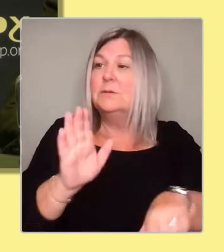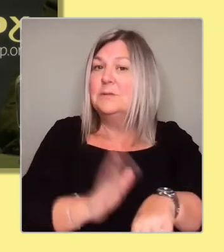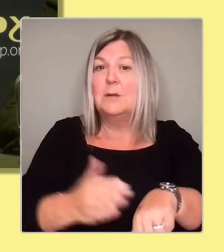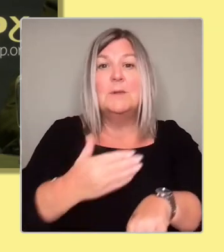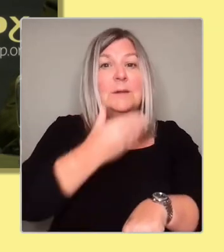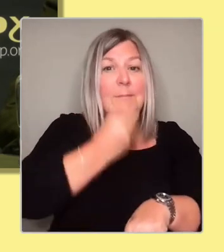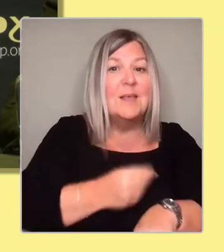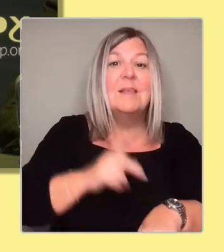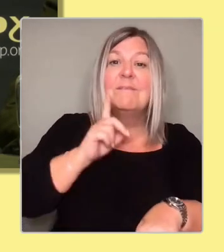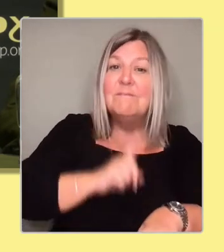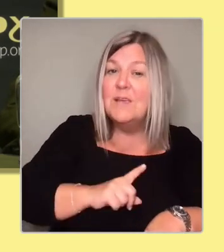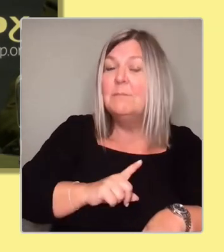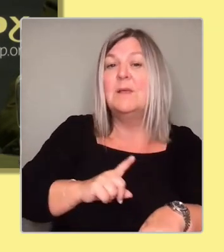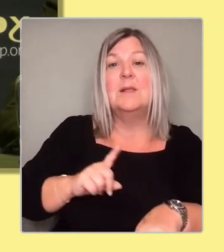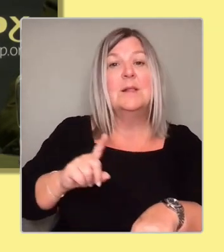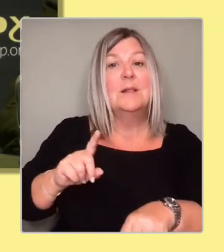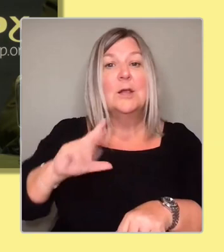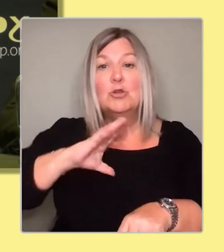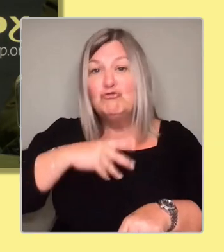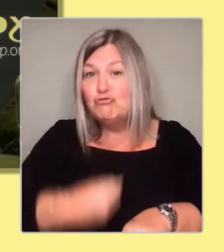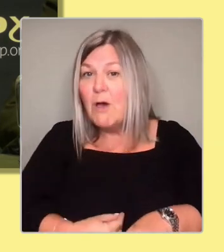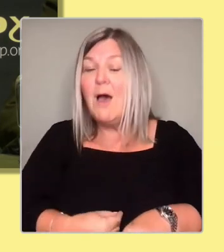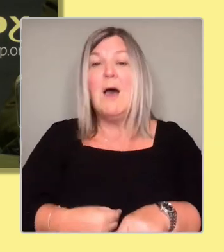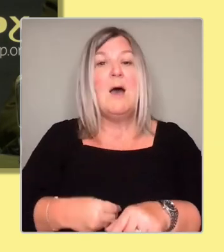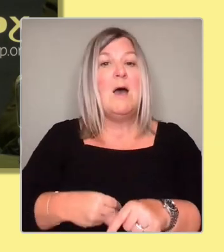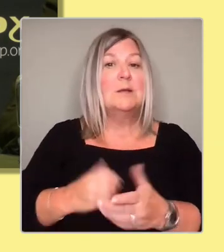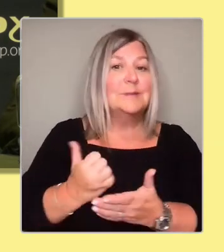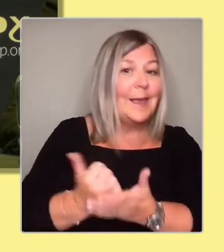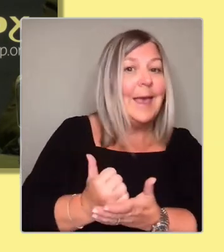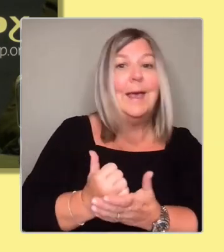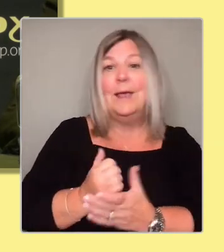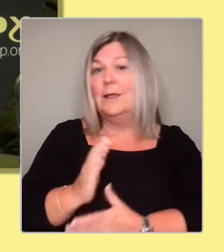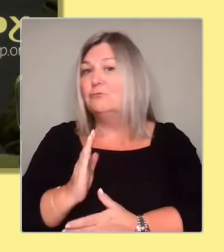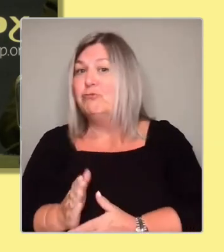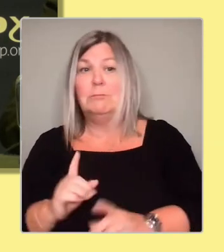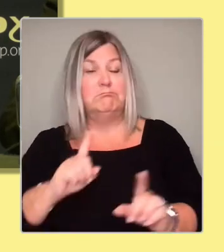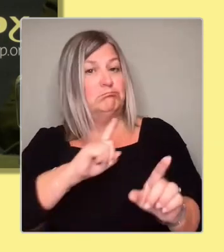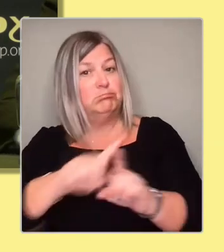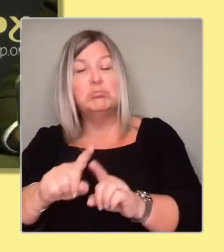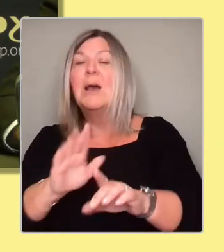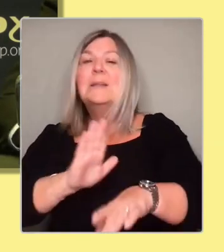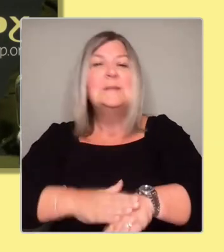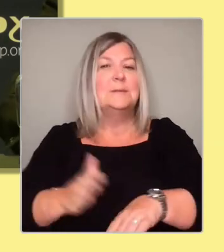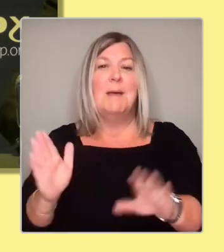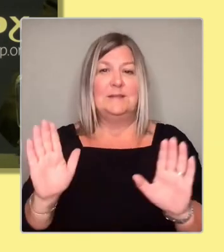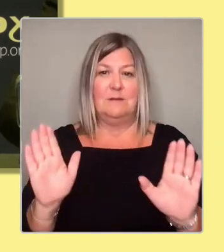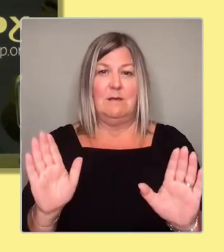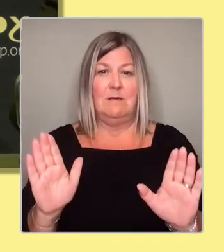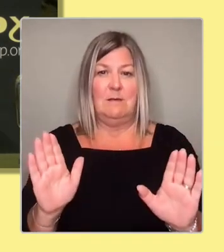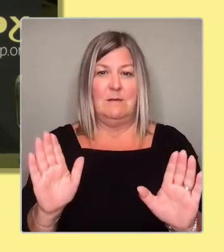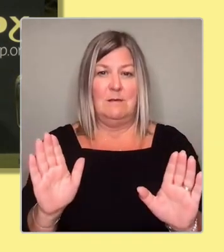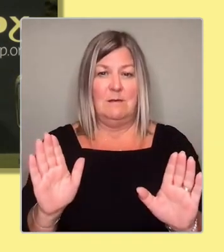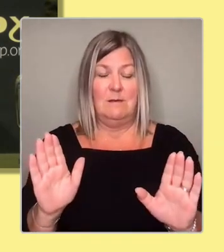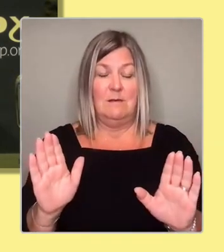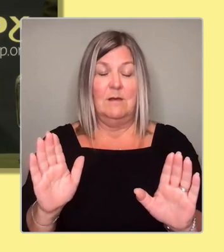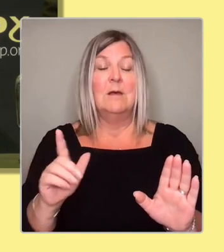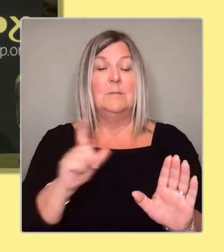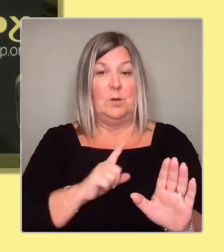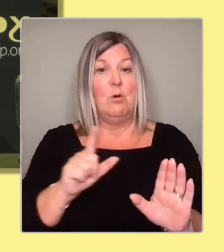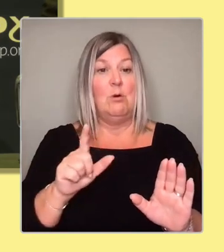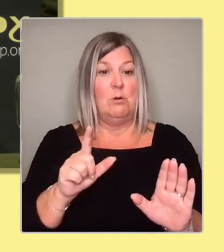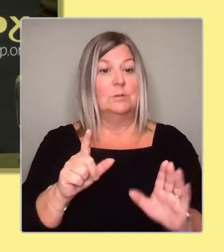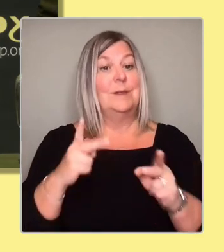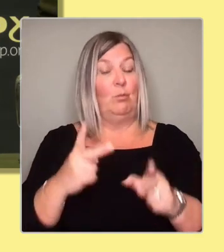or straight, because it's exactly what I've done as finance secretary, ensuring that we put fairness at the heart of our